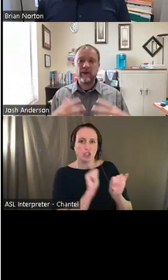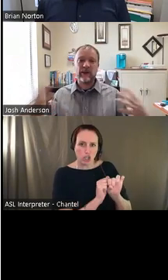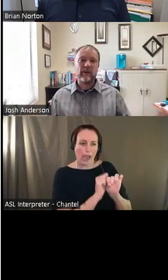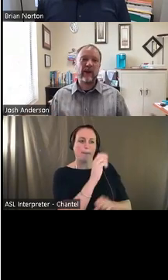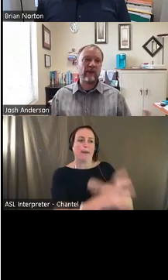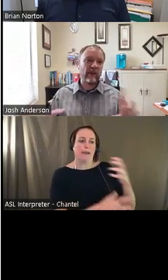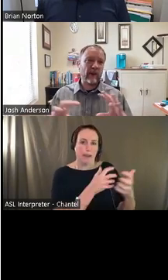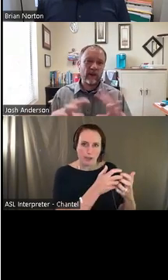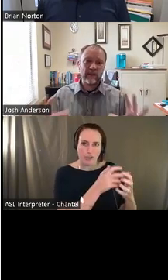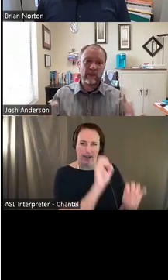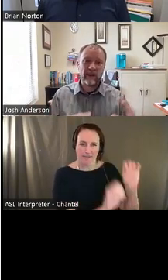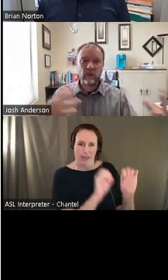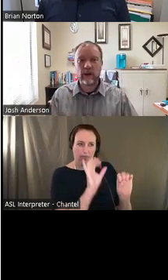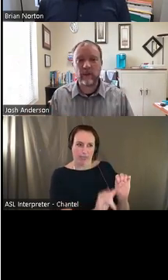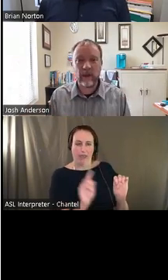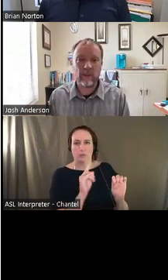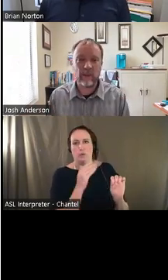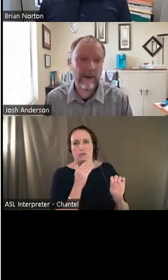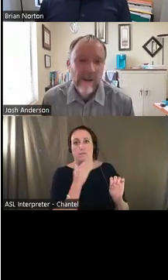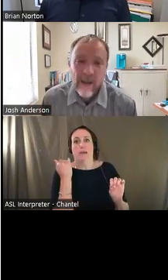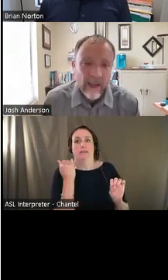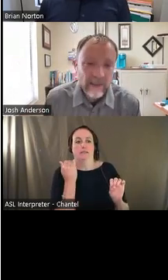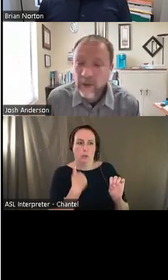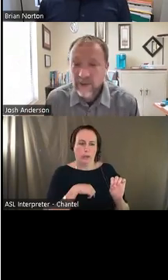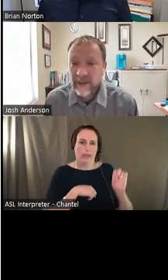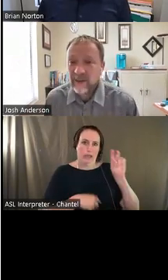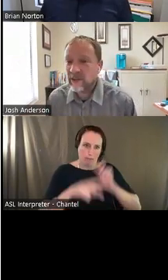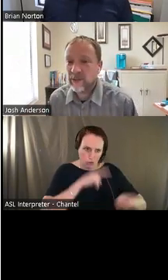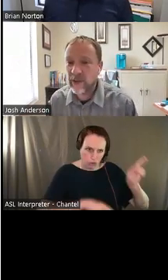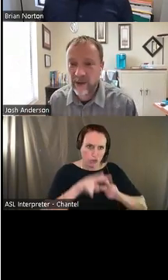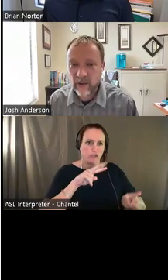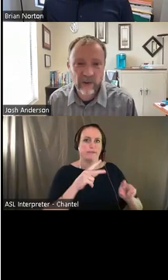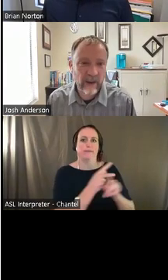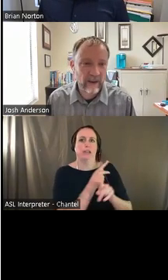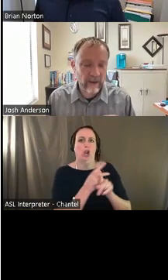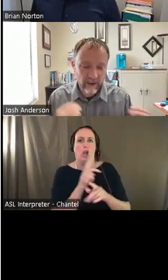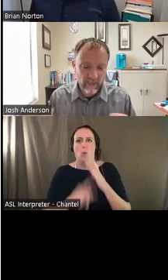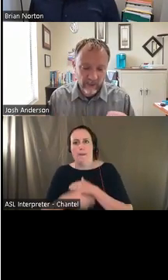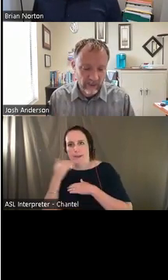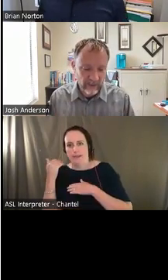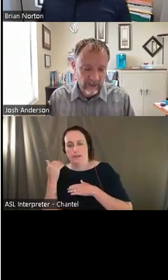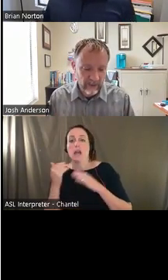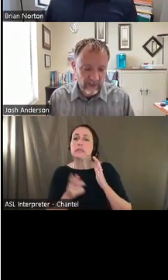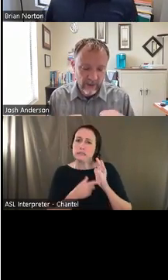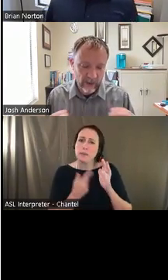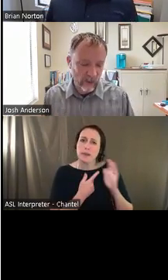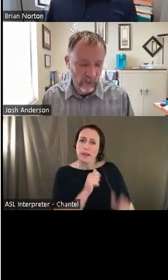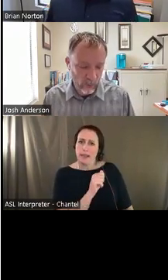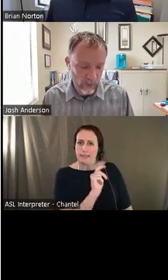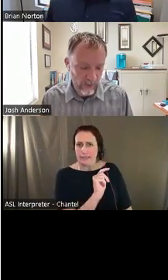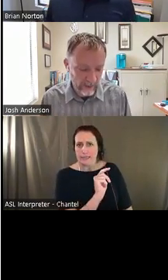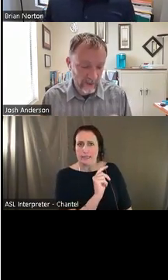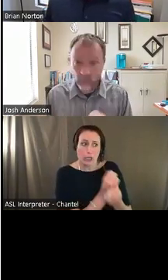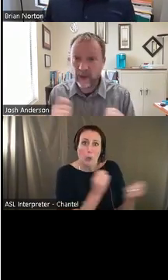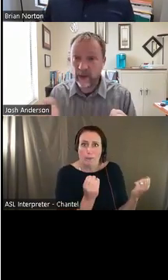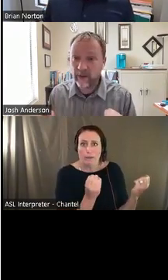comes into place to figure out what's the best, what can be implemented. And sometimes that is assistive technology. And especially, you know, I don't know who